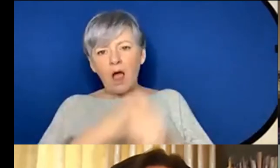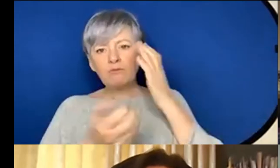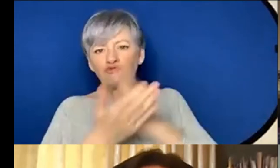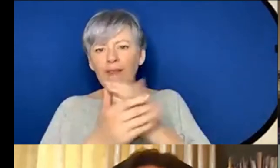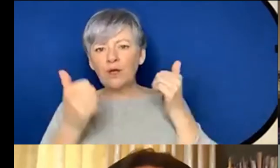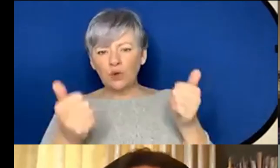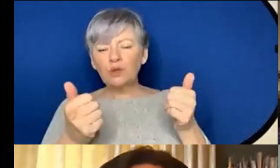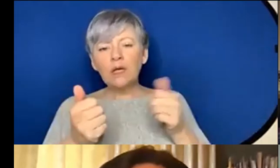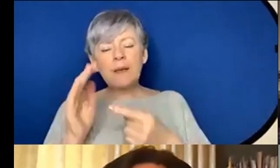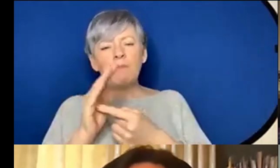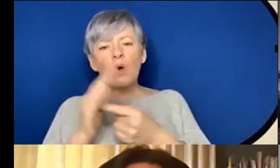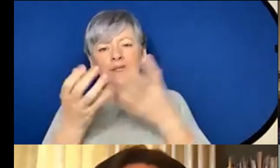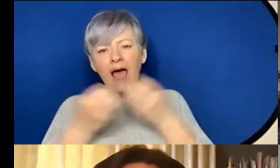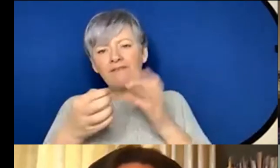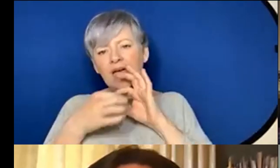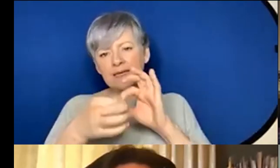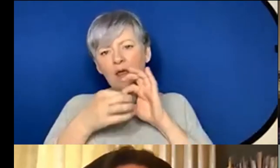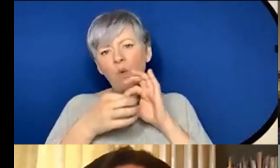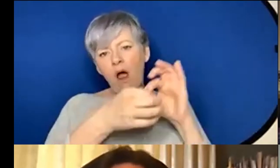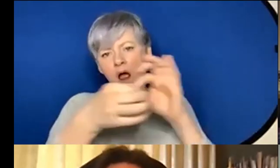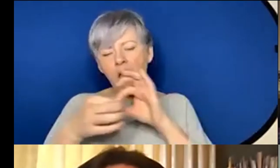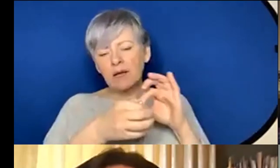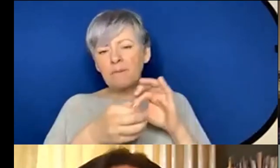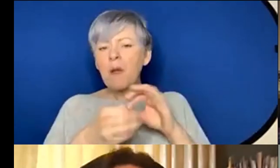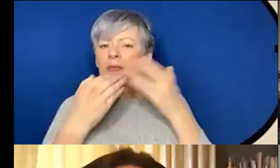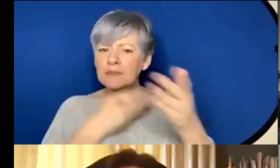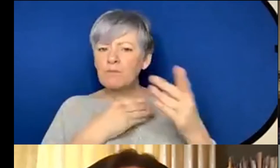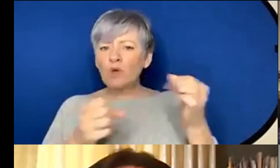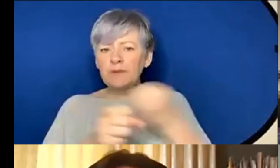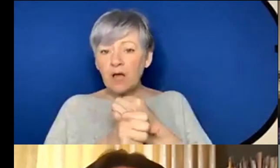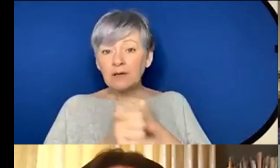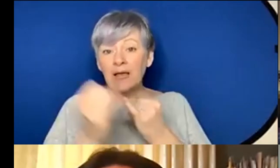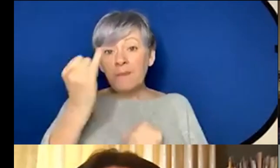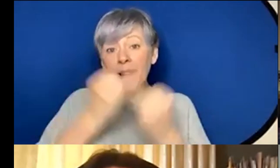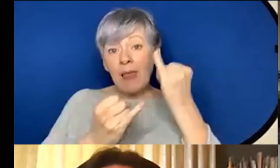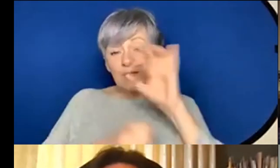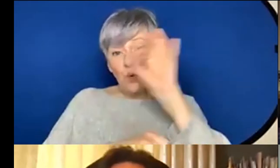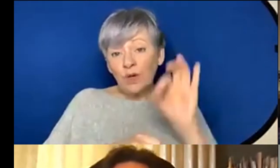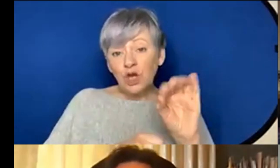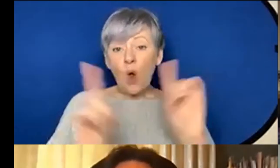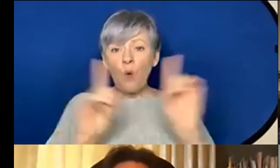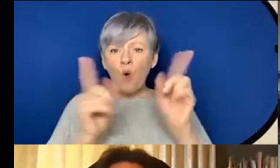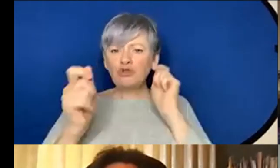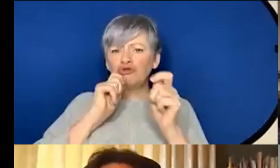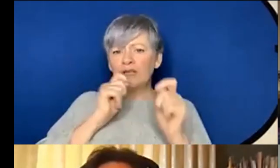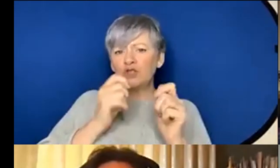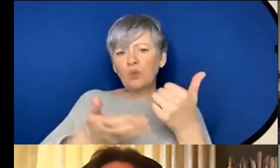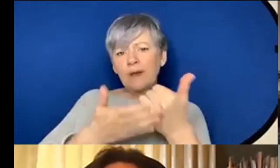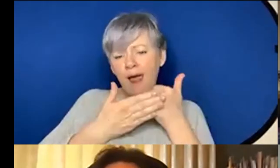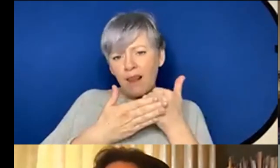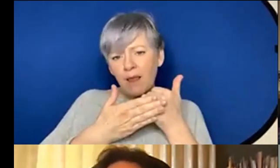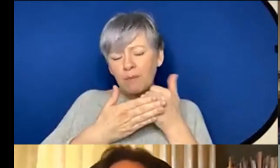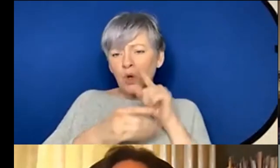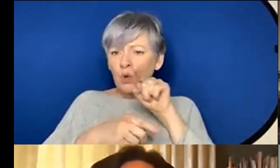that network but there's always always more to be done and that leads me on to the last question um what changes would help you